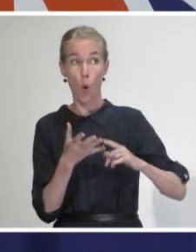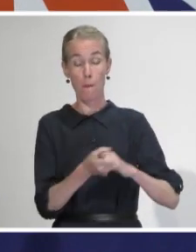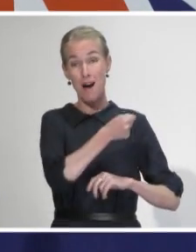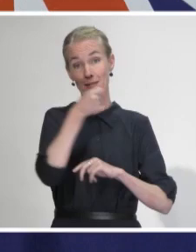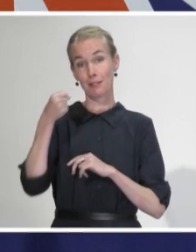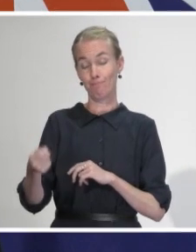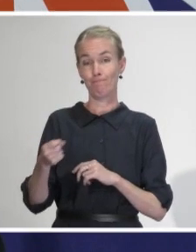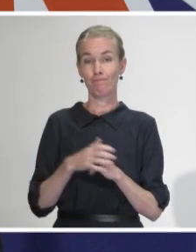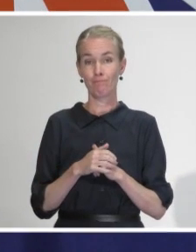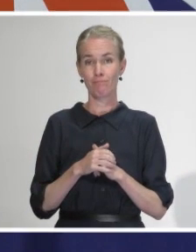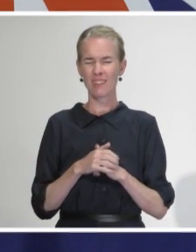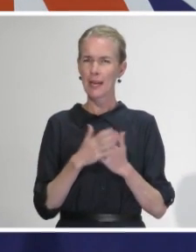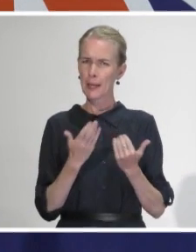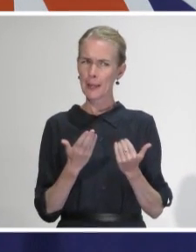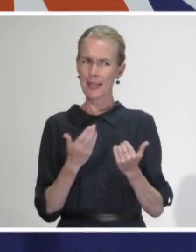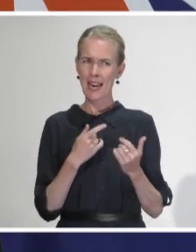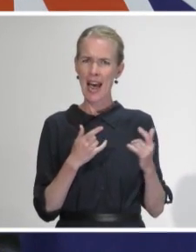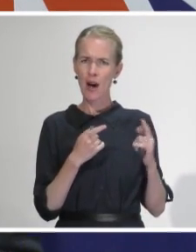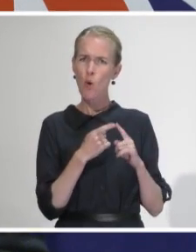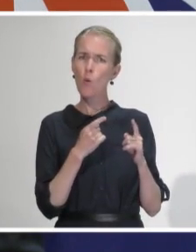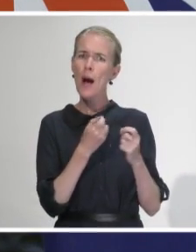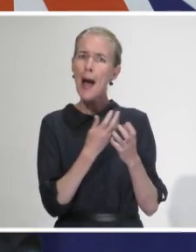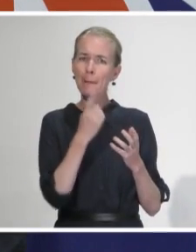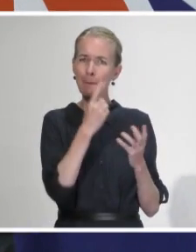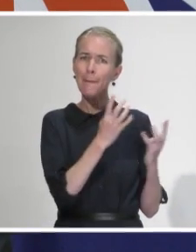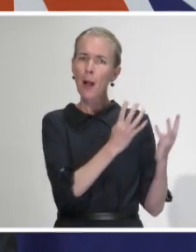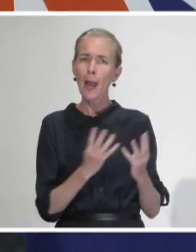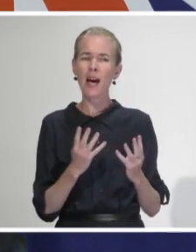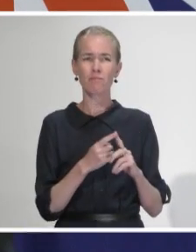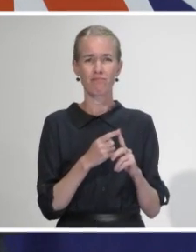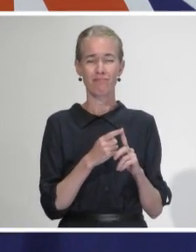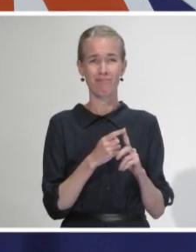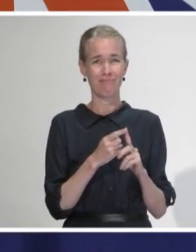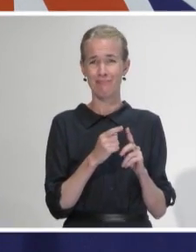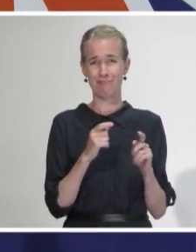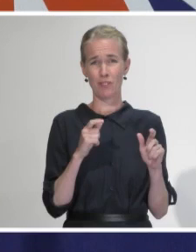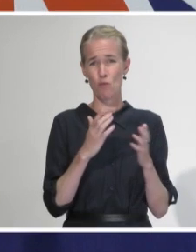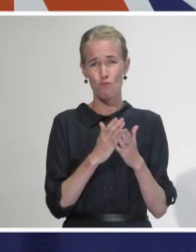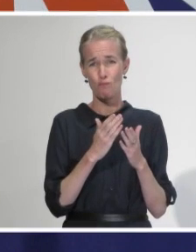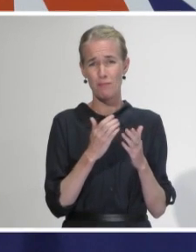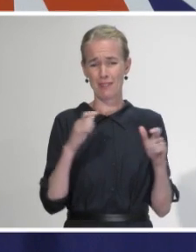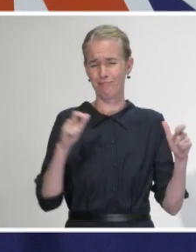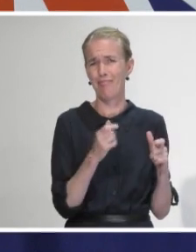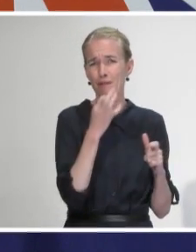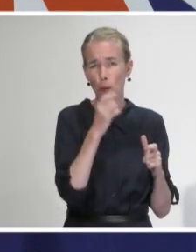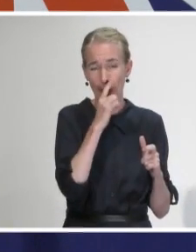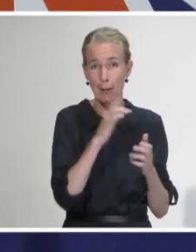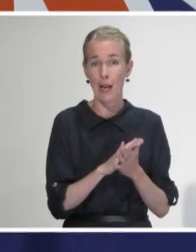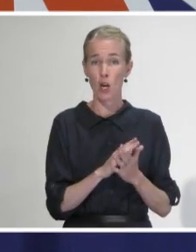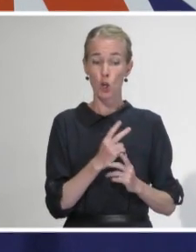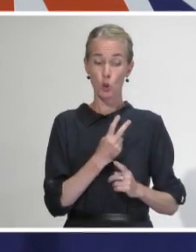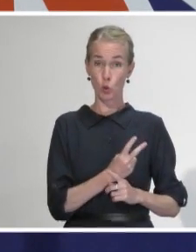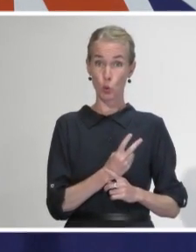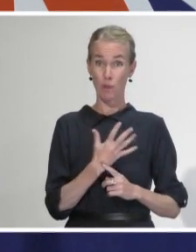just on regular flights now is quite low, I just had the number here. So 257 arrived yesterday. We've got the 13